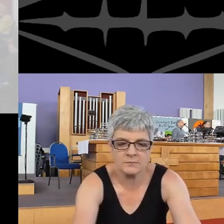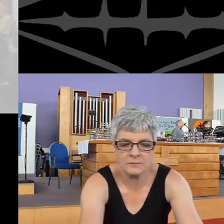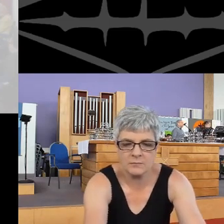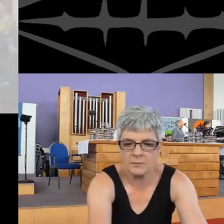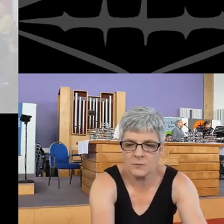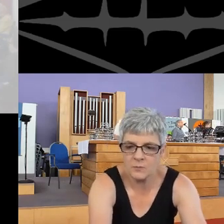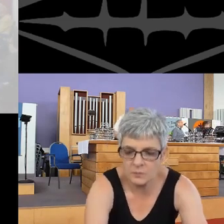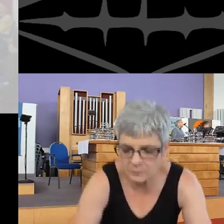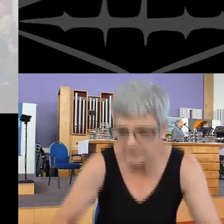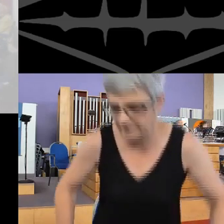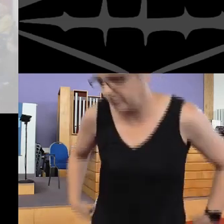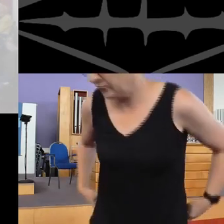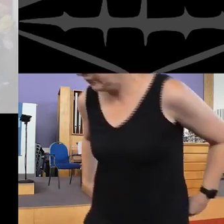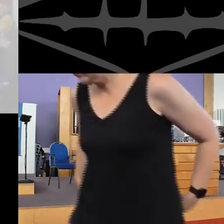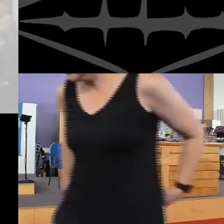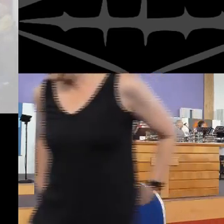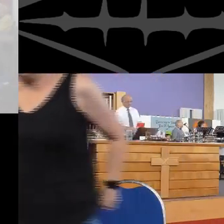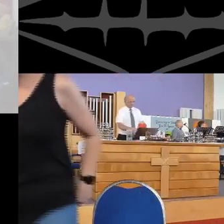Amen.